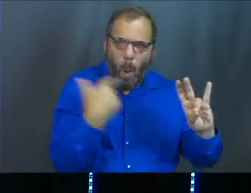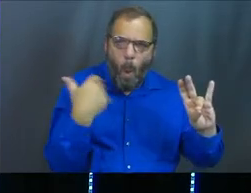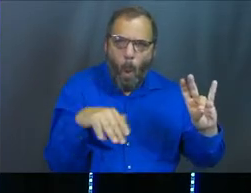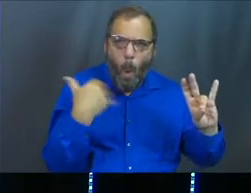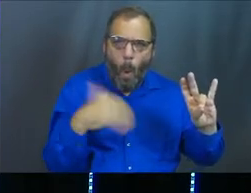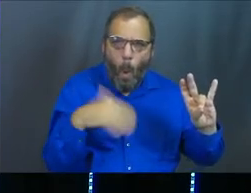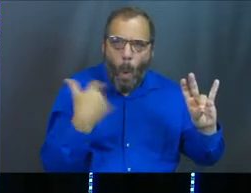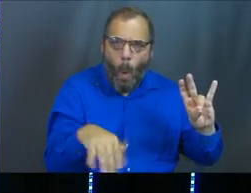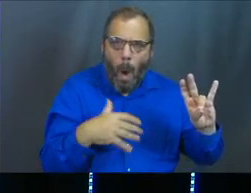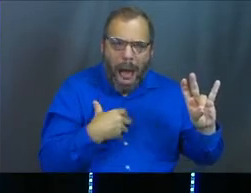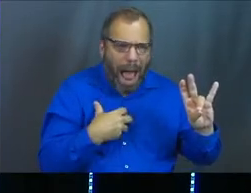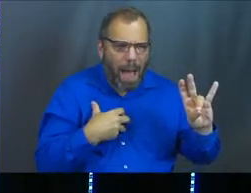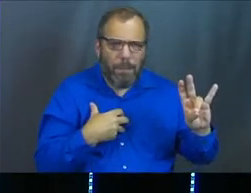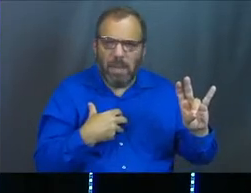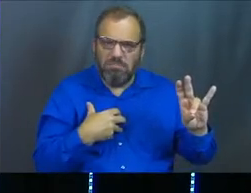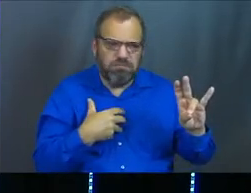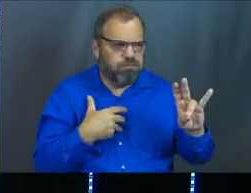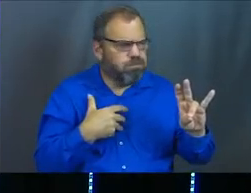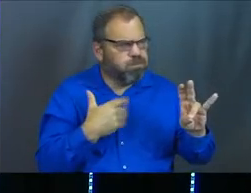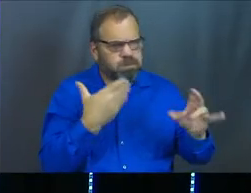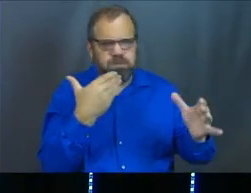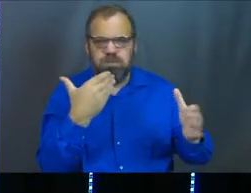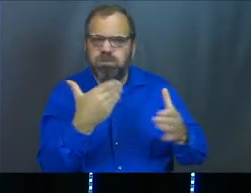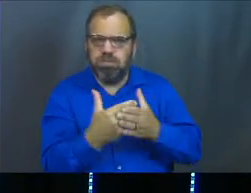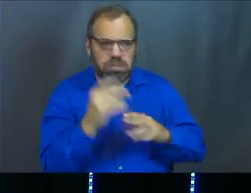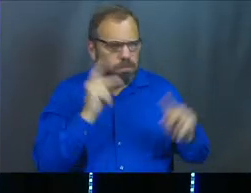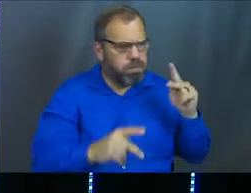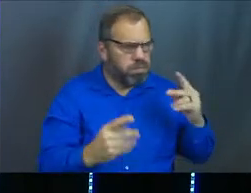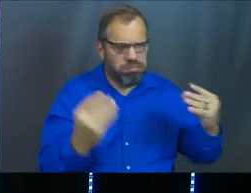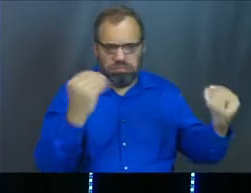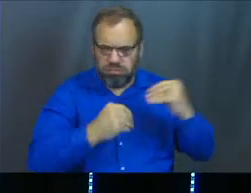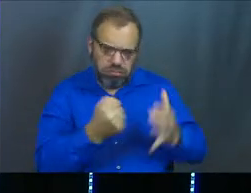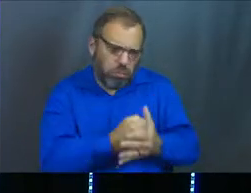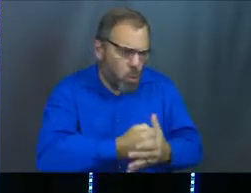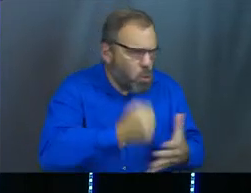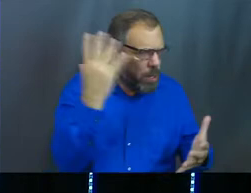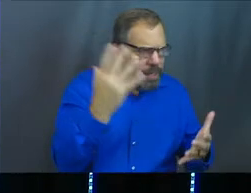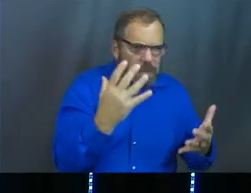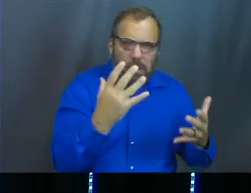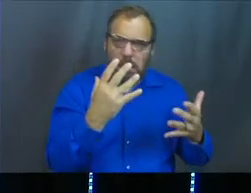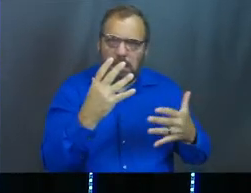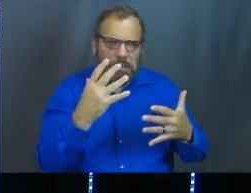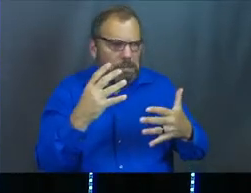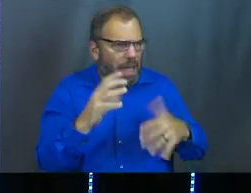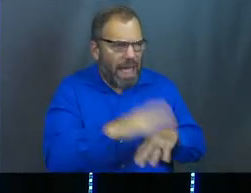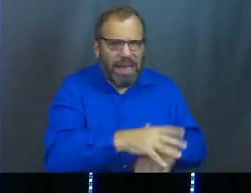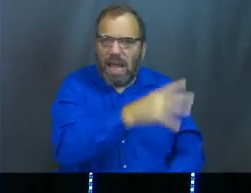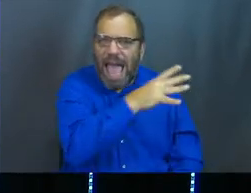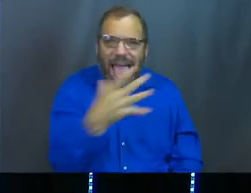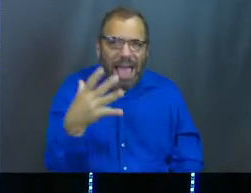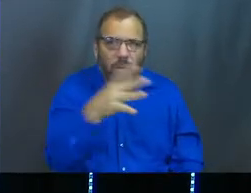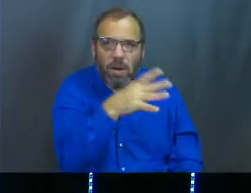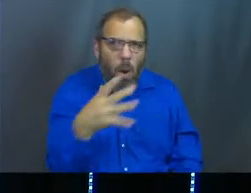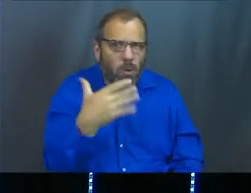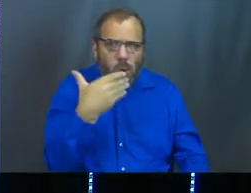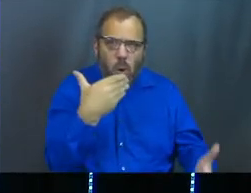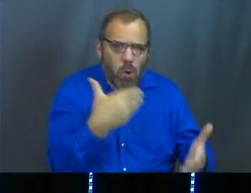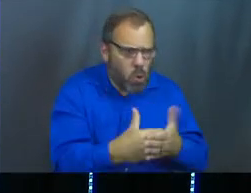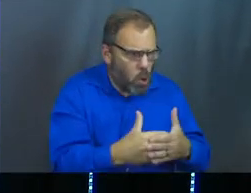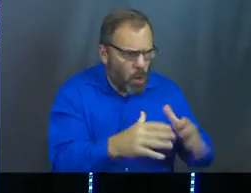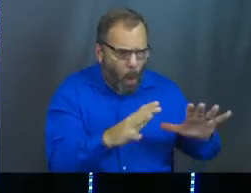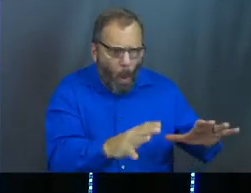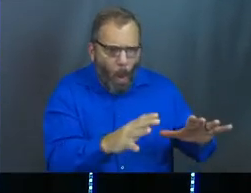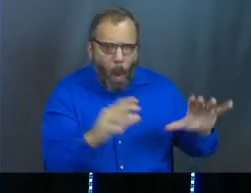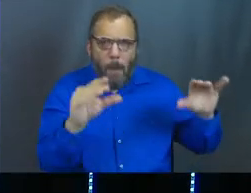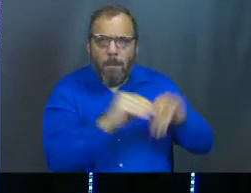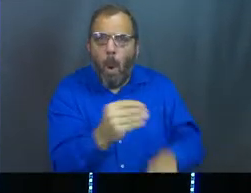Amazing years. We're talking bull market years. Everybody was going to get rich. Everybody in agriculture was going to do super, super well. There was